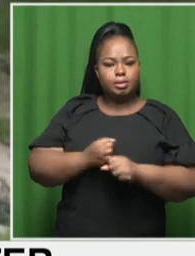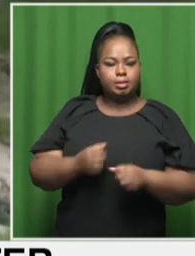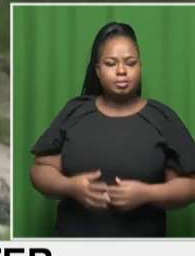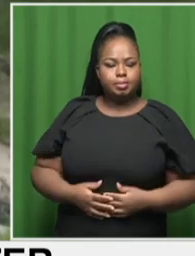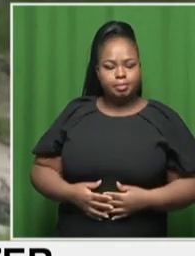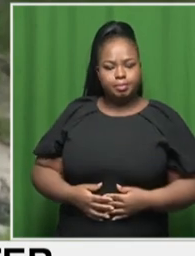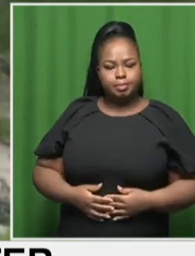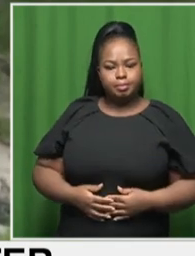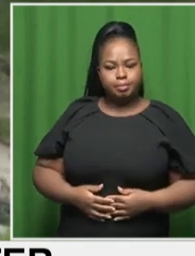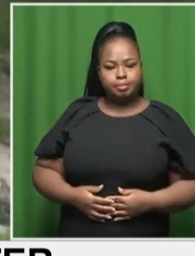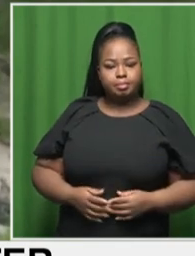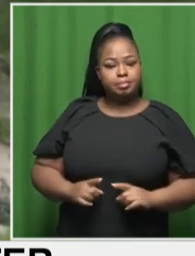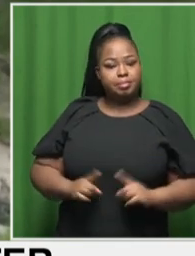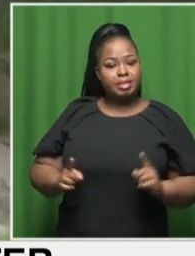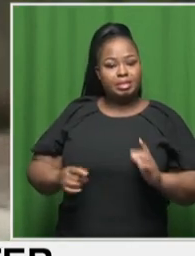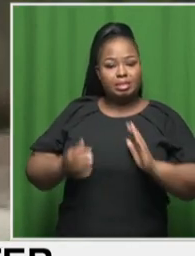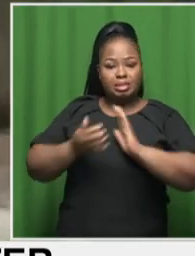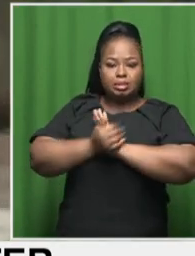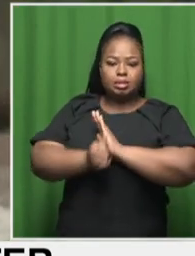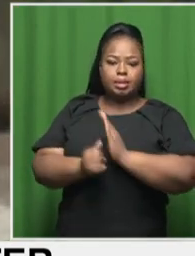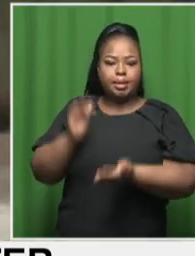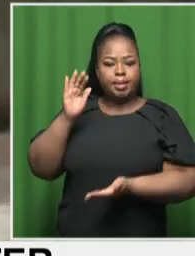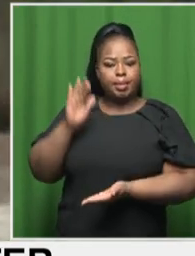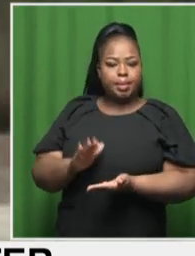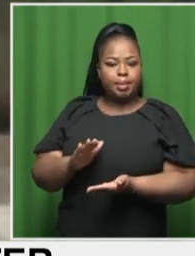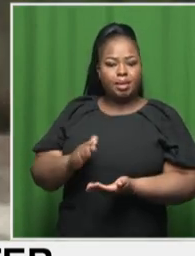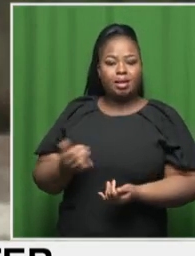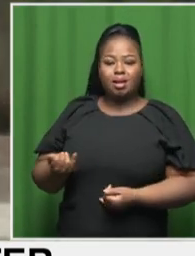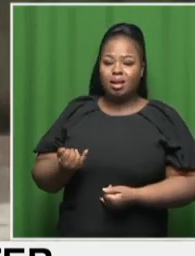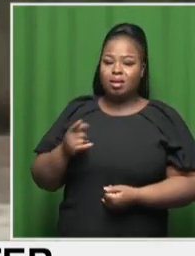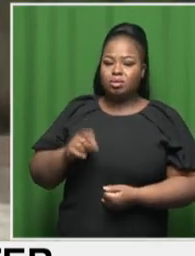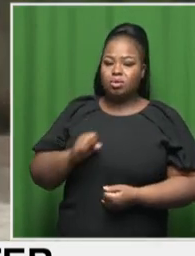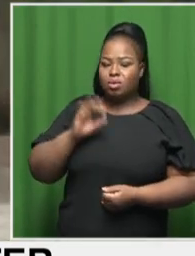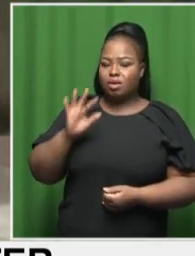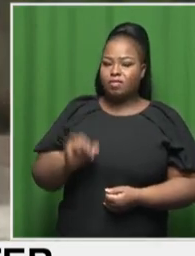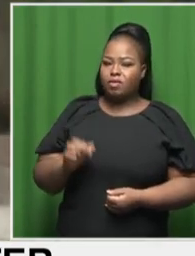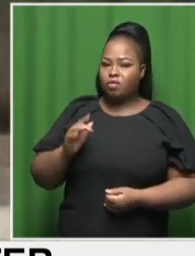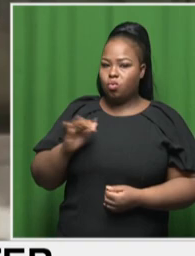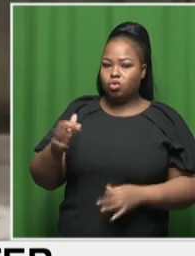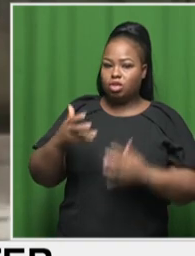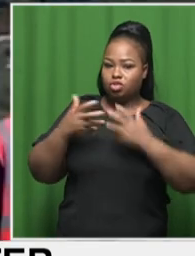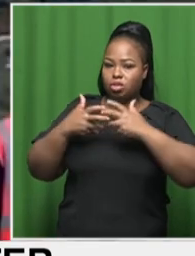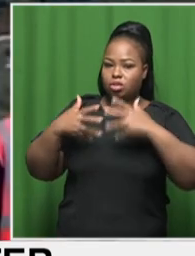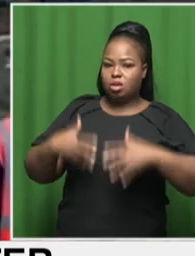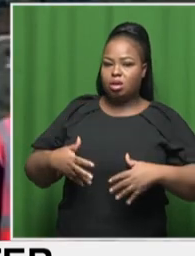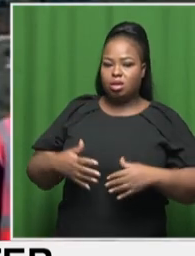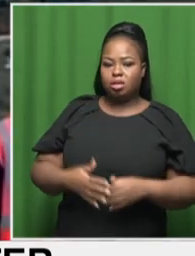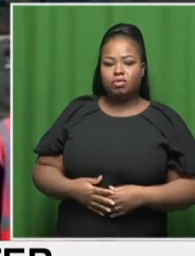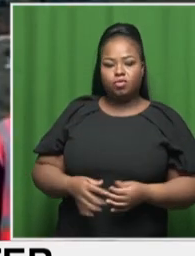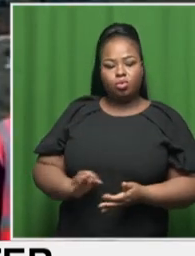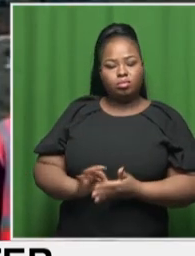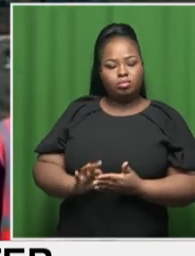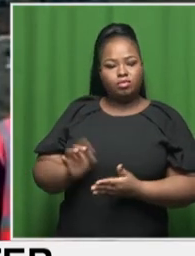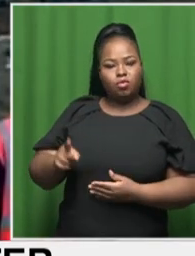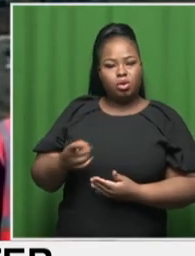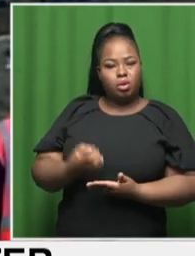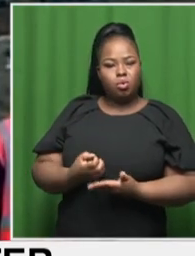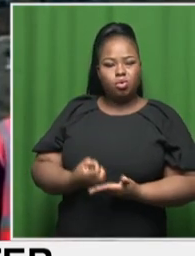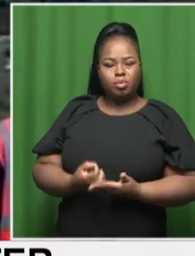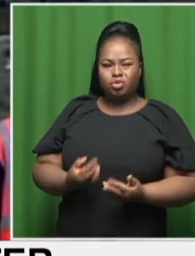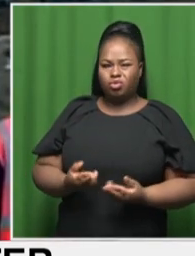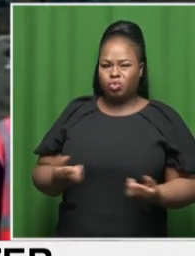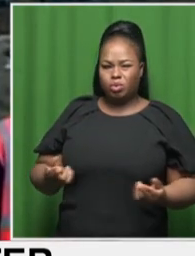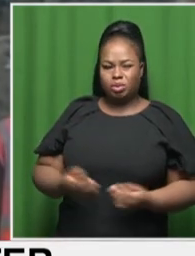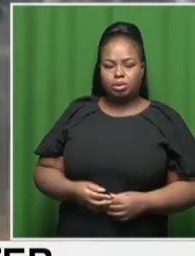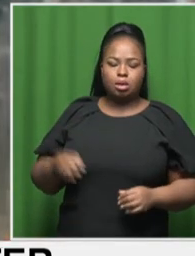While a skill shortage in countries like South Africa from water engineers and hydrologists to resource economists is further